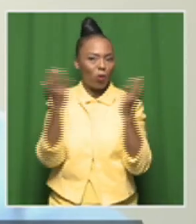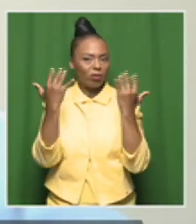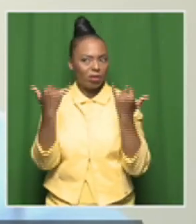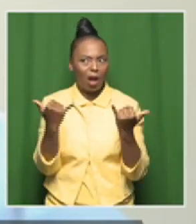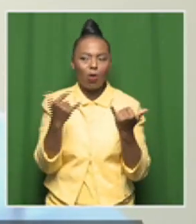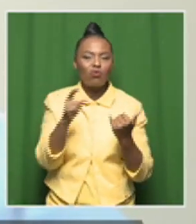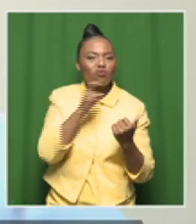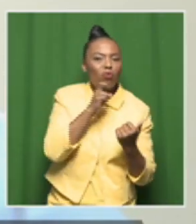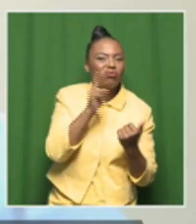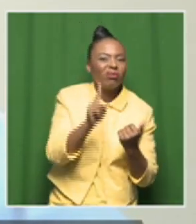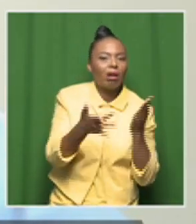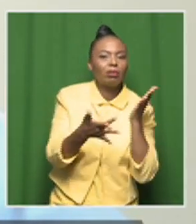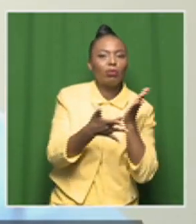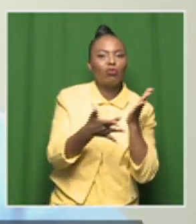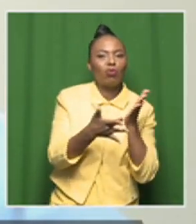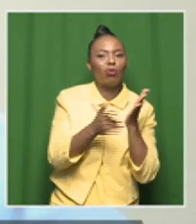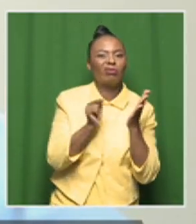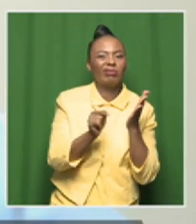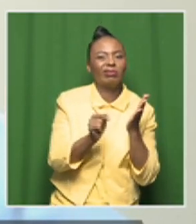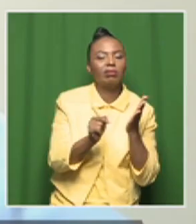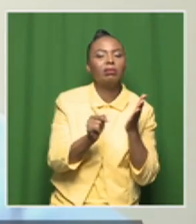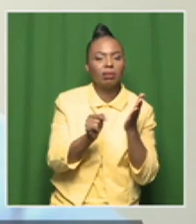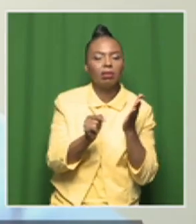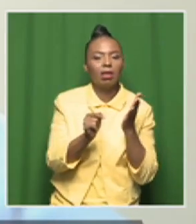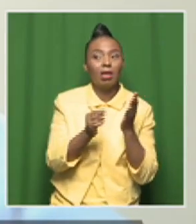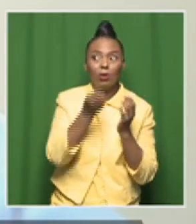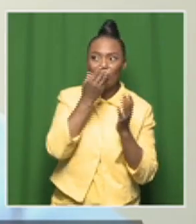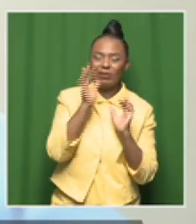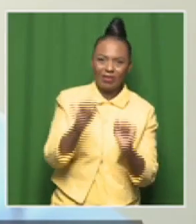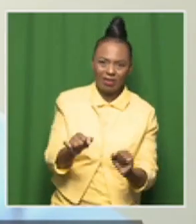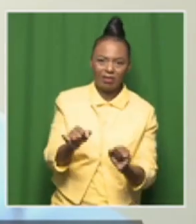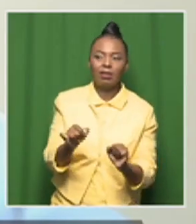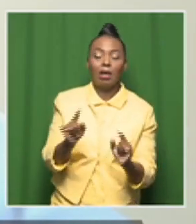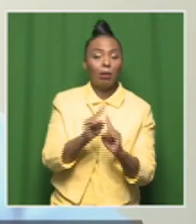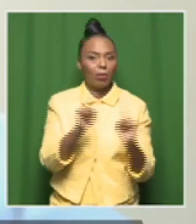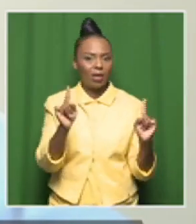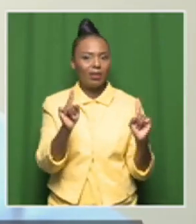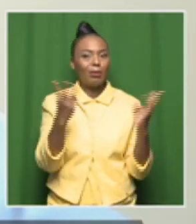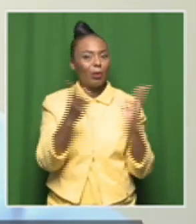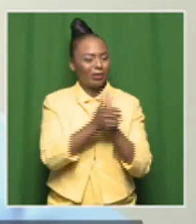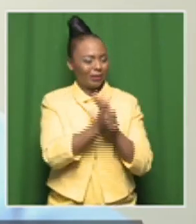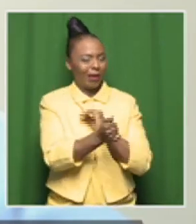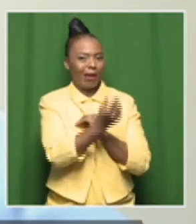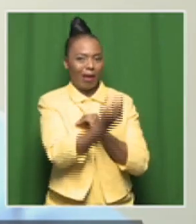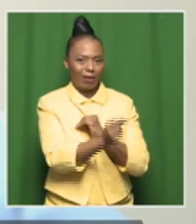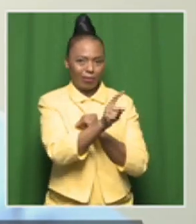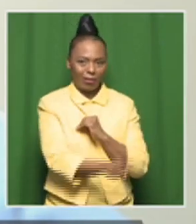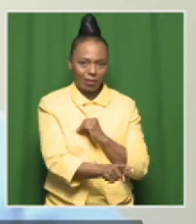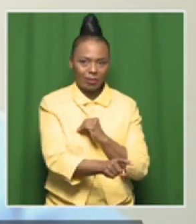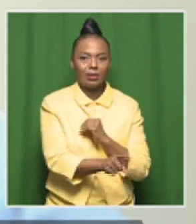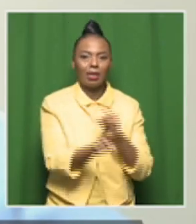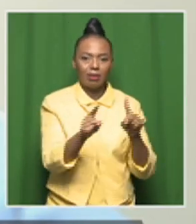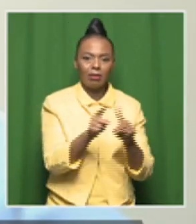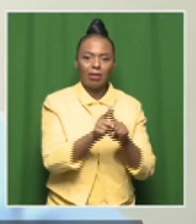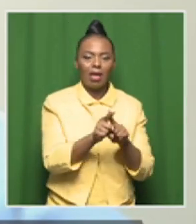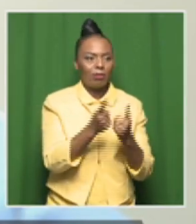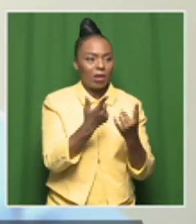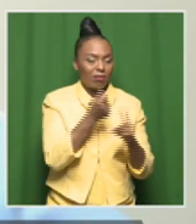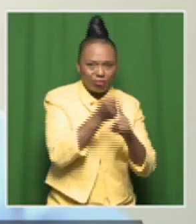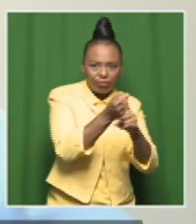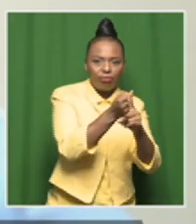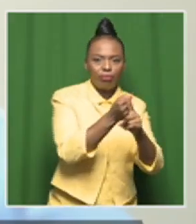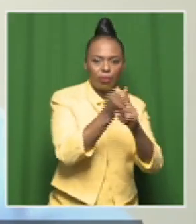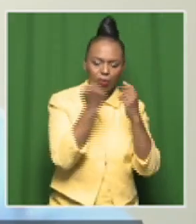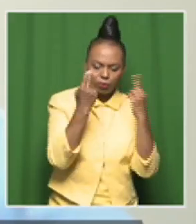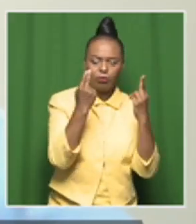industries, which is well and wonderful. But you need people who have the capabilities to actually implement and drive that engine.